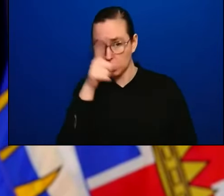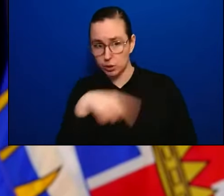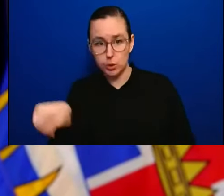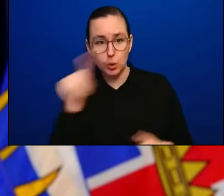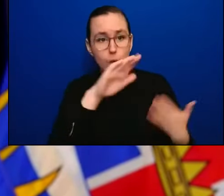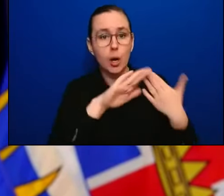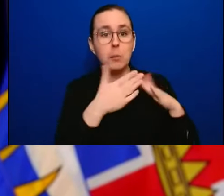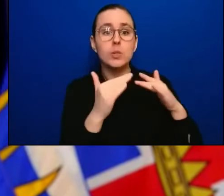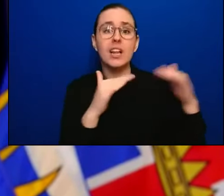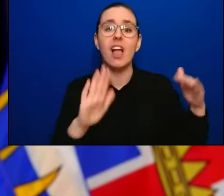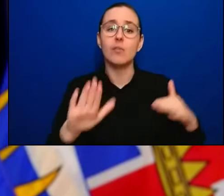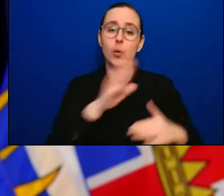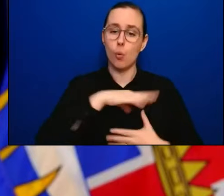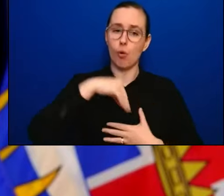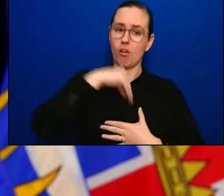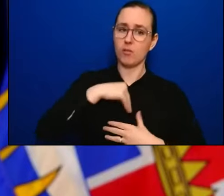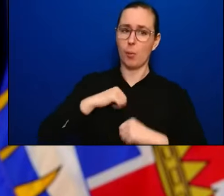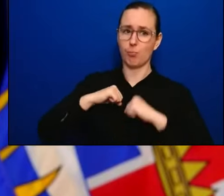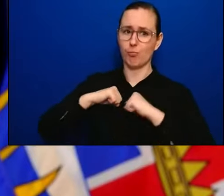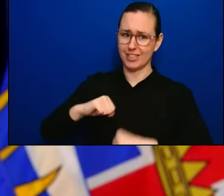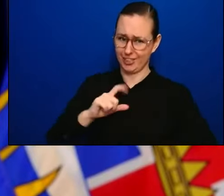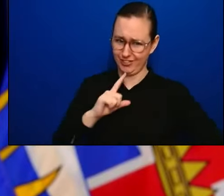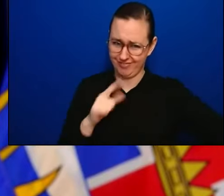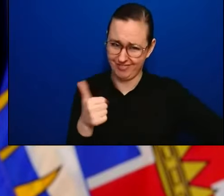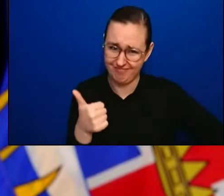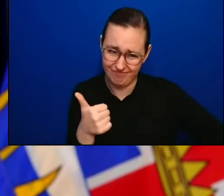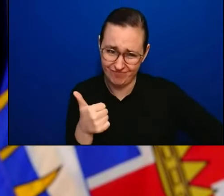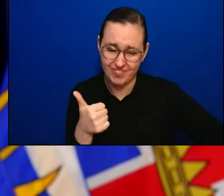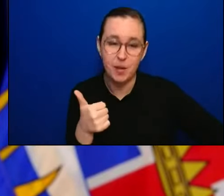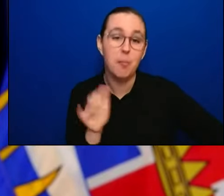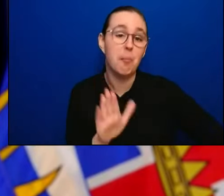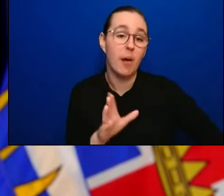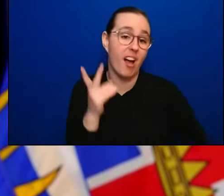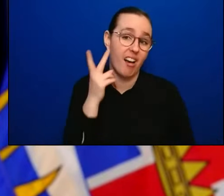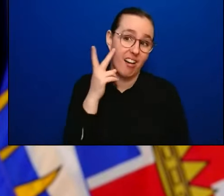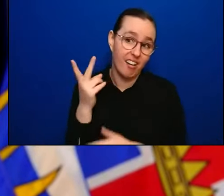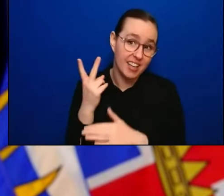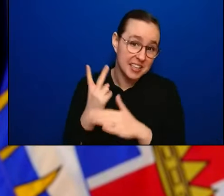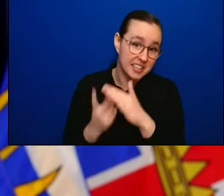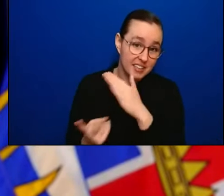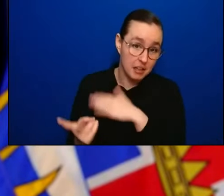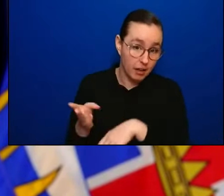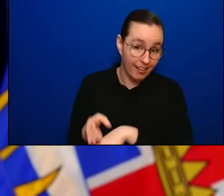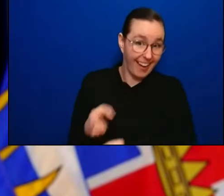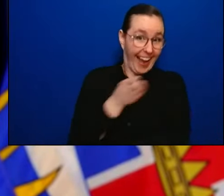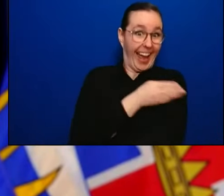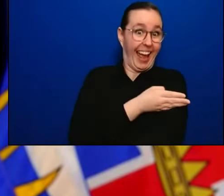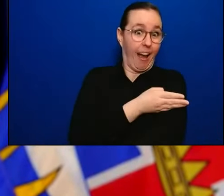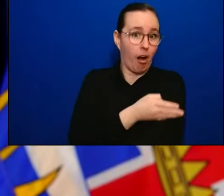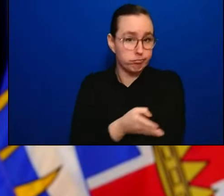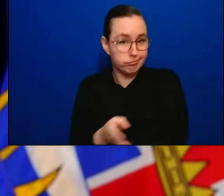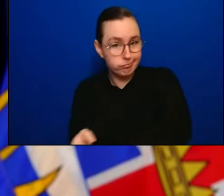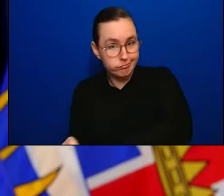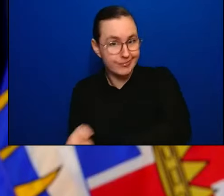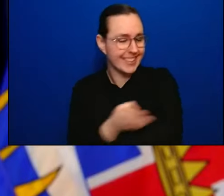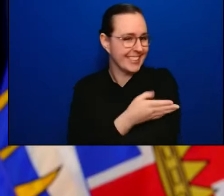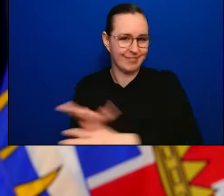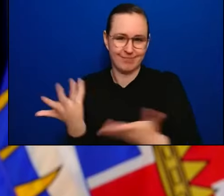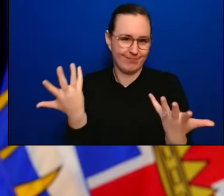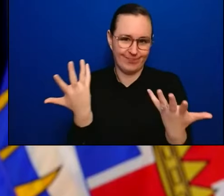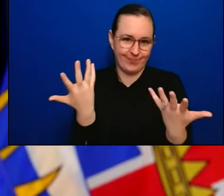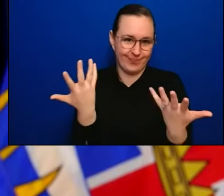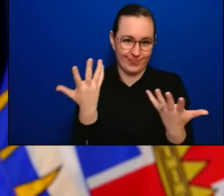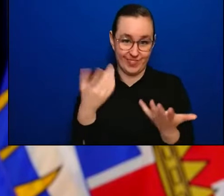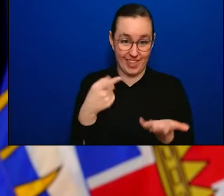if it's going to be better or worse. We've been talking about this globally as well as across the country and here in BC and